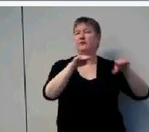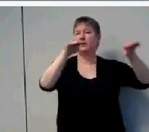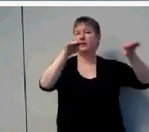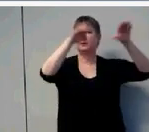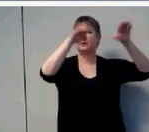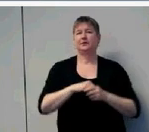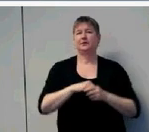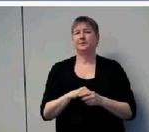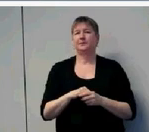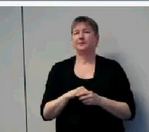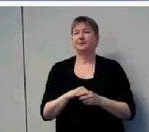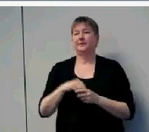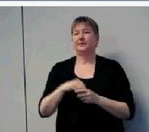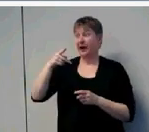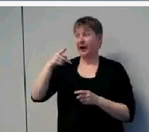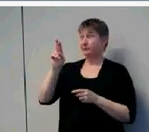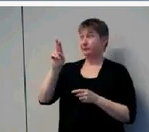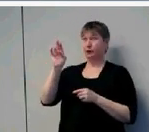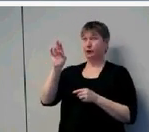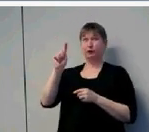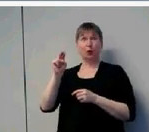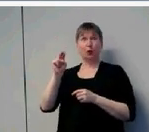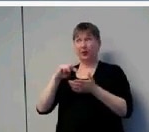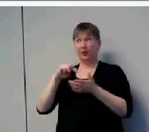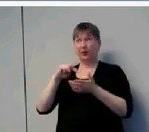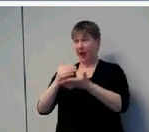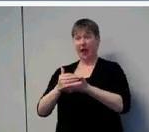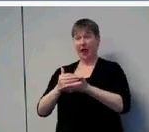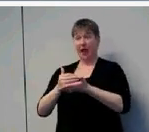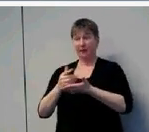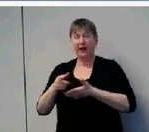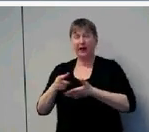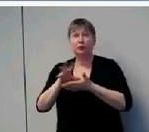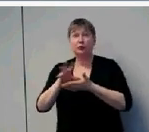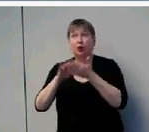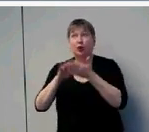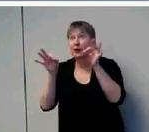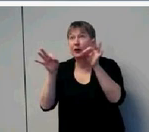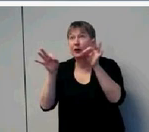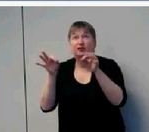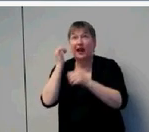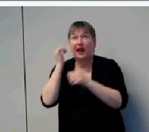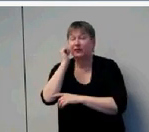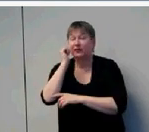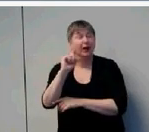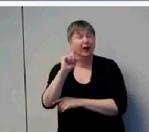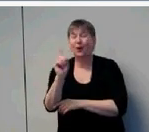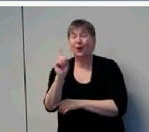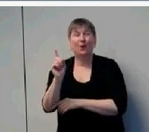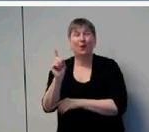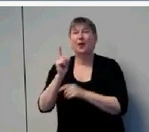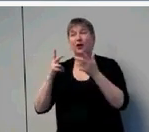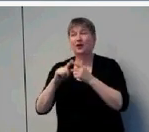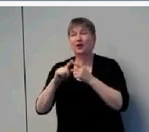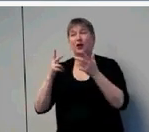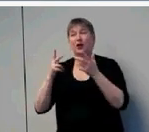how children are learning language every day when they're using amplification. So it would be helpful to know how